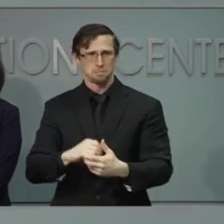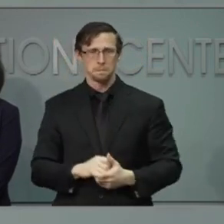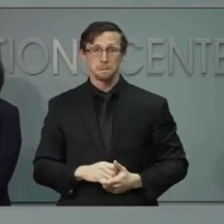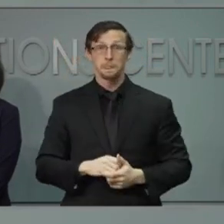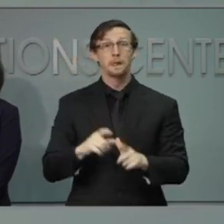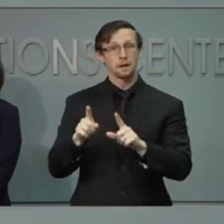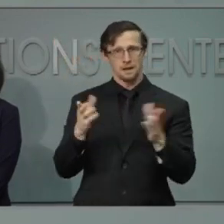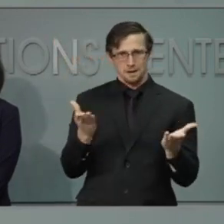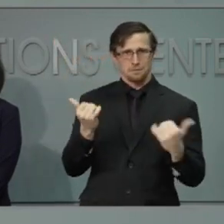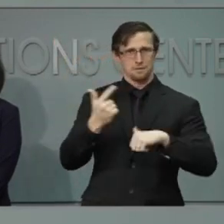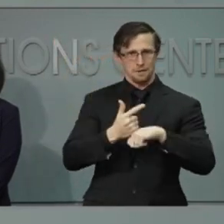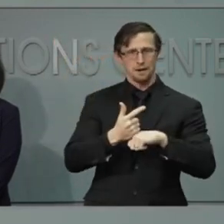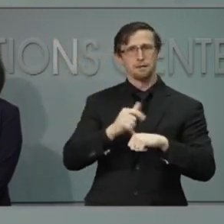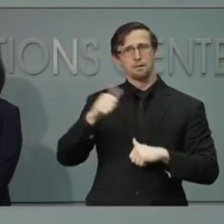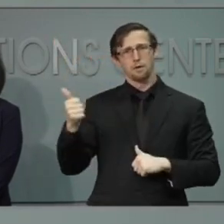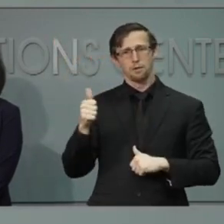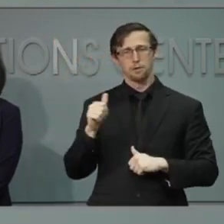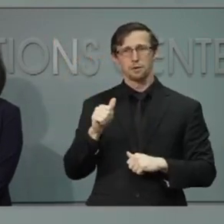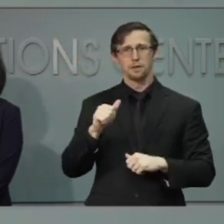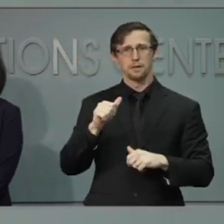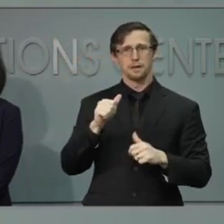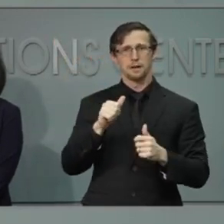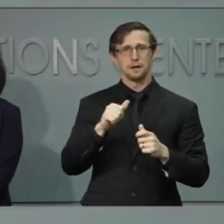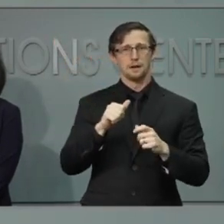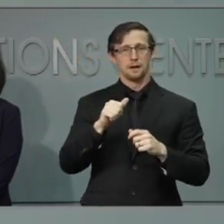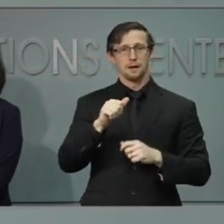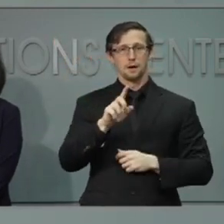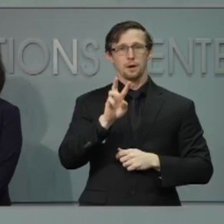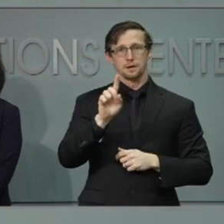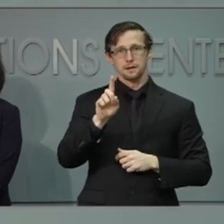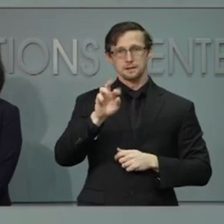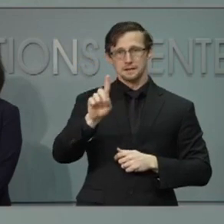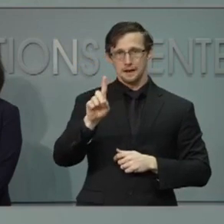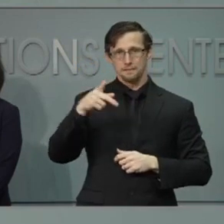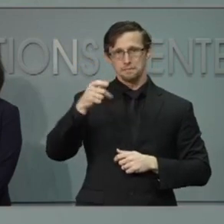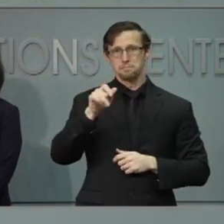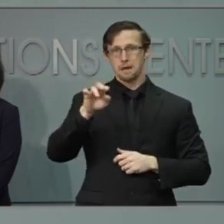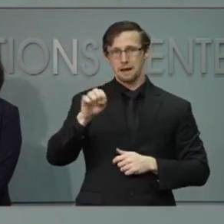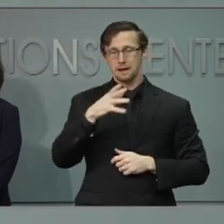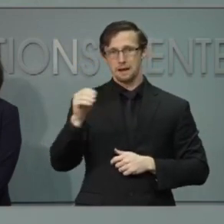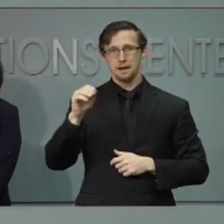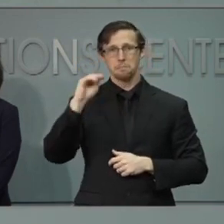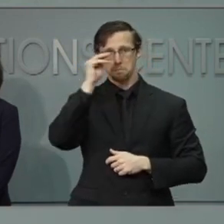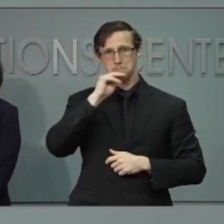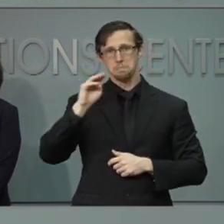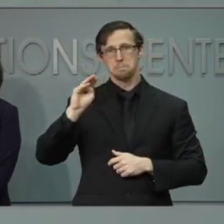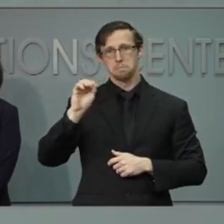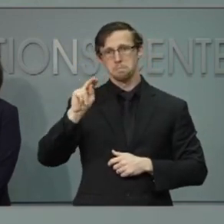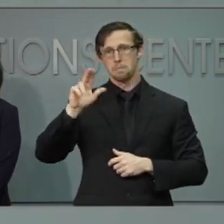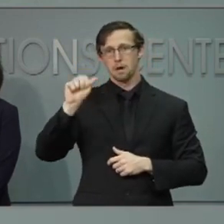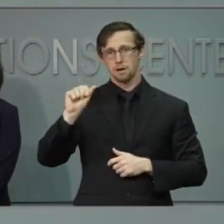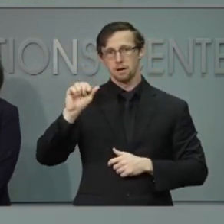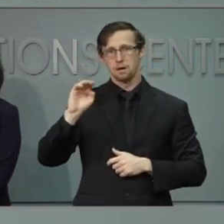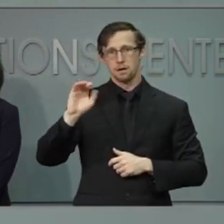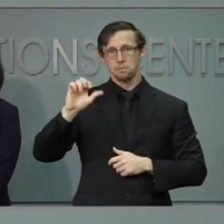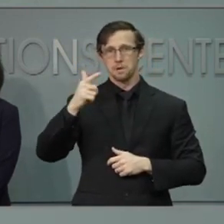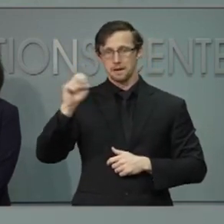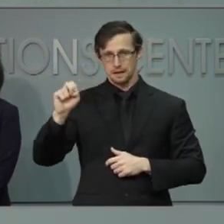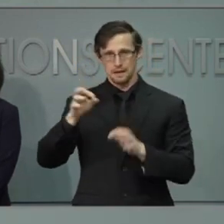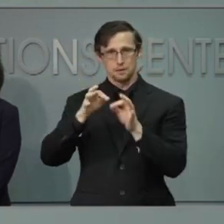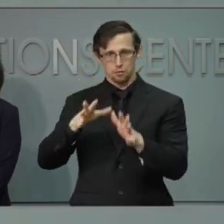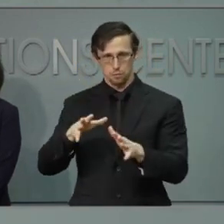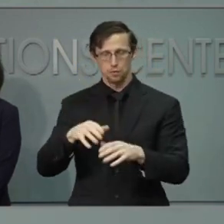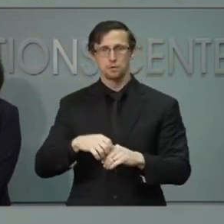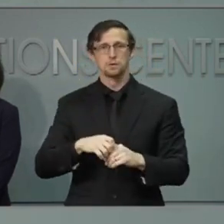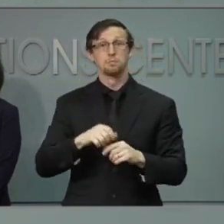Chief of Staff, Will Ray. David Payne and Monica McGee are our sign language interpreters. And behind the scenes,